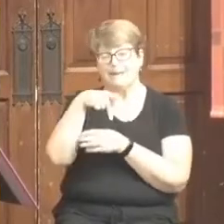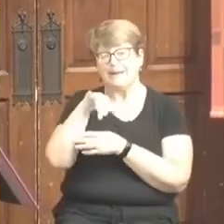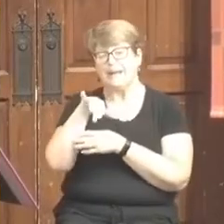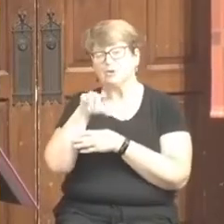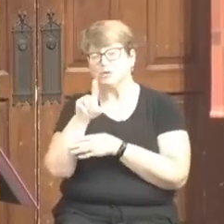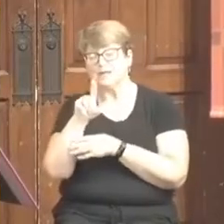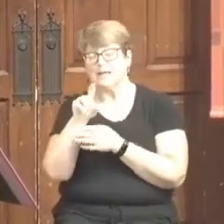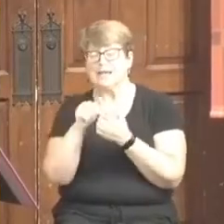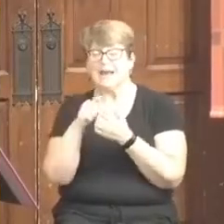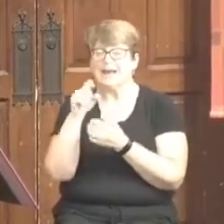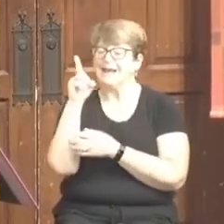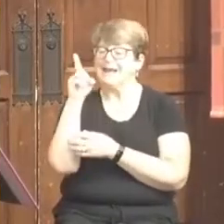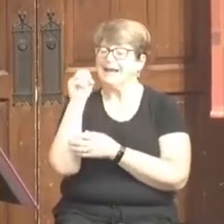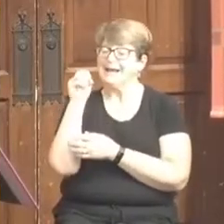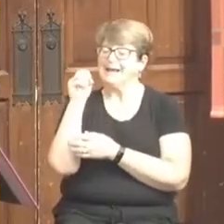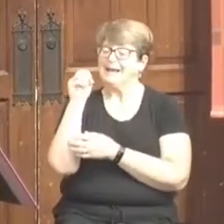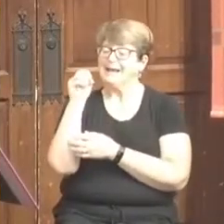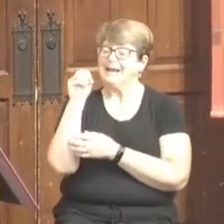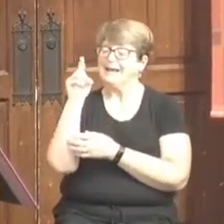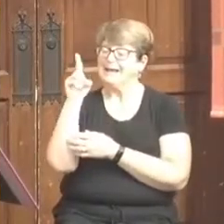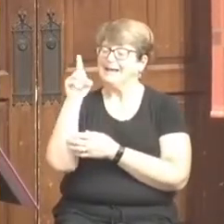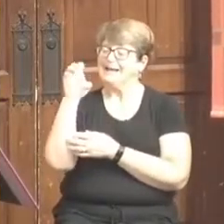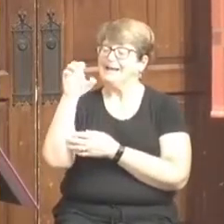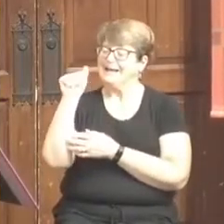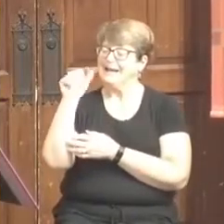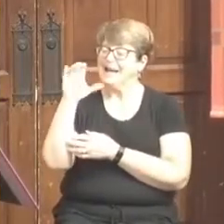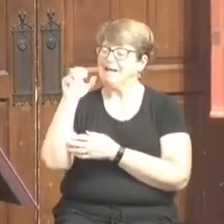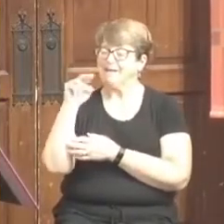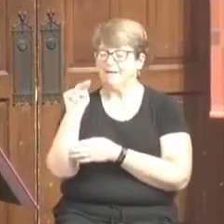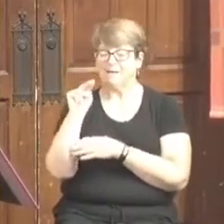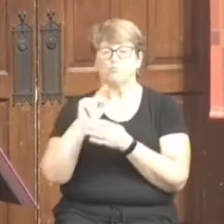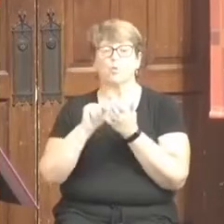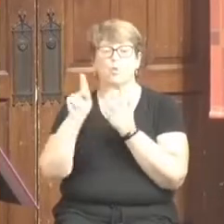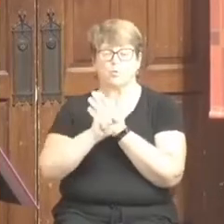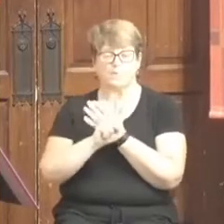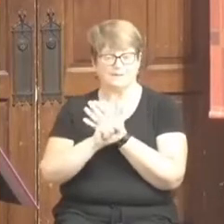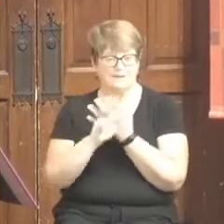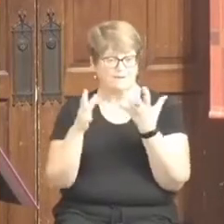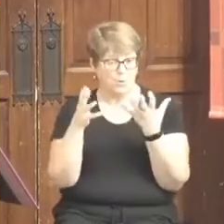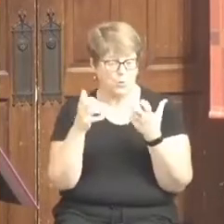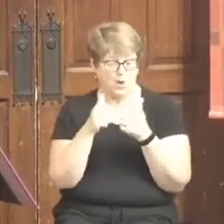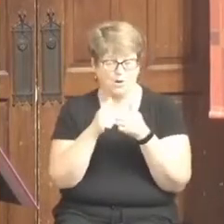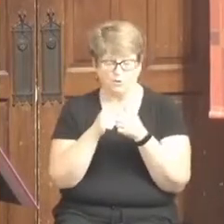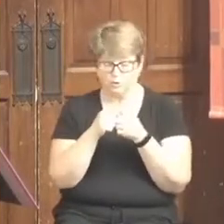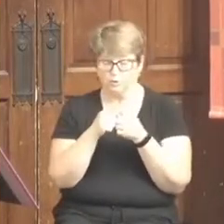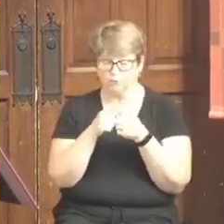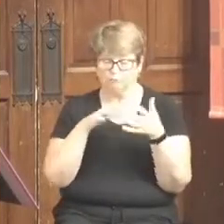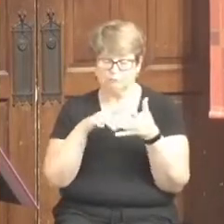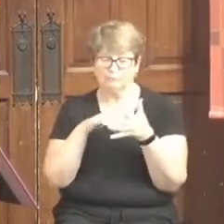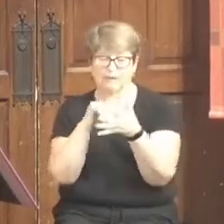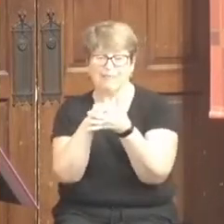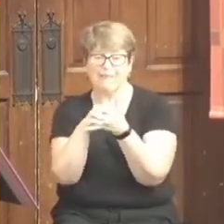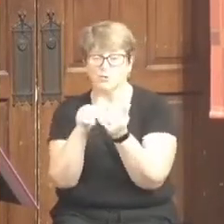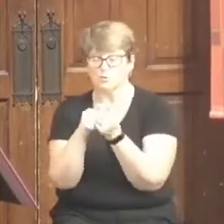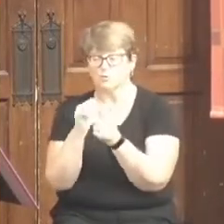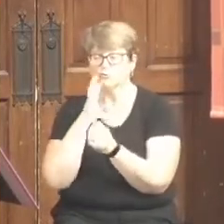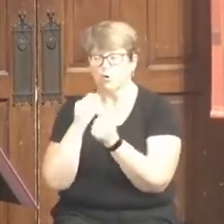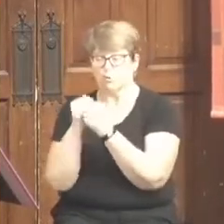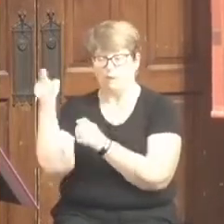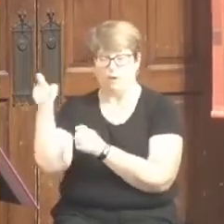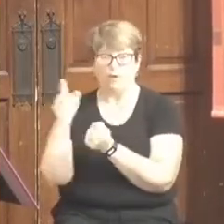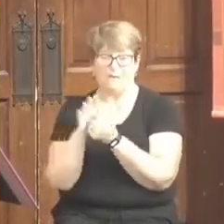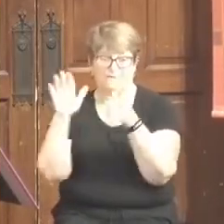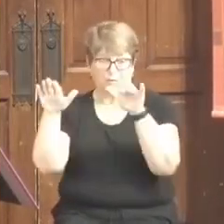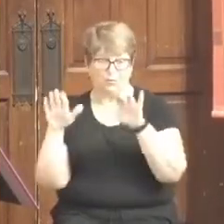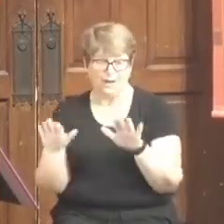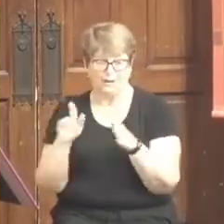And so if any of you are looking for an advanced degree, you should speak to Meredith because they have a great program at Drew.